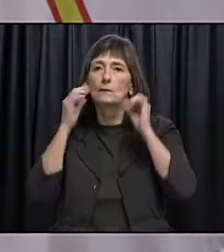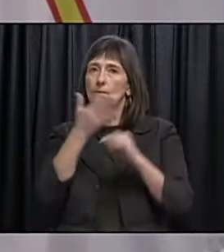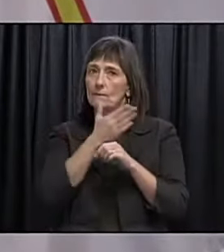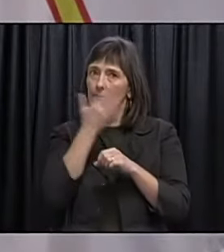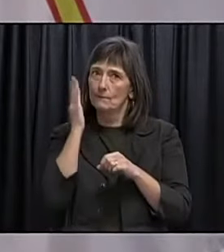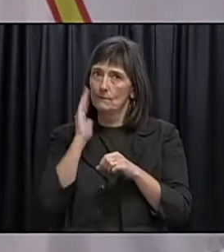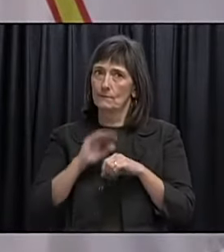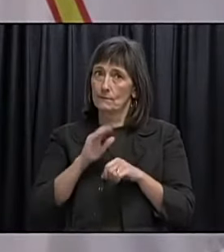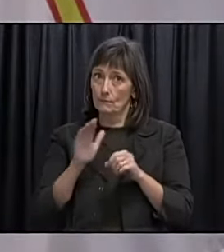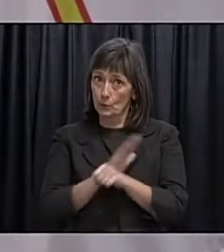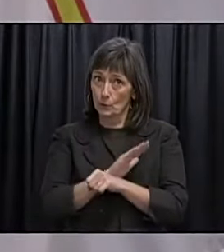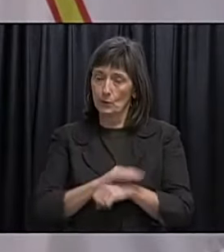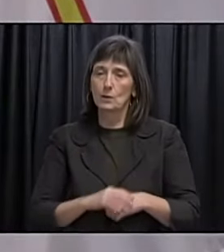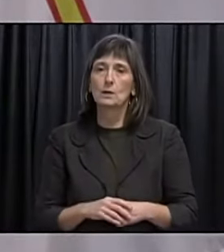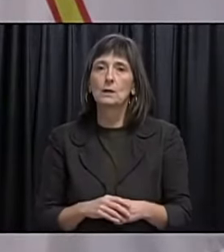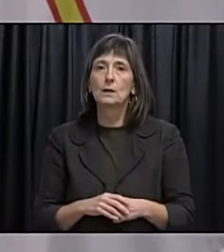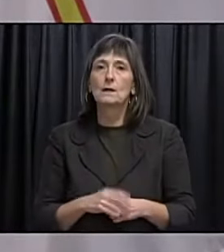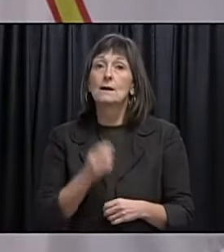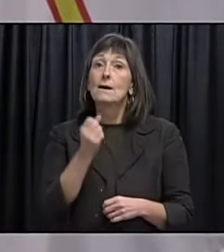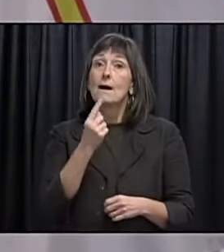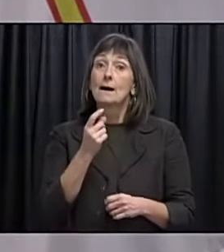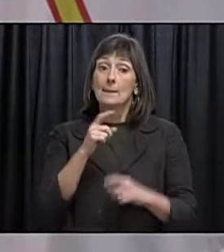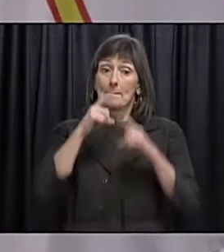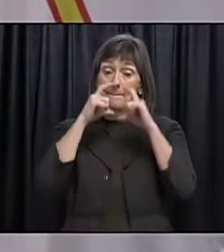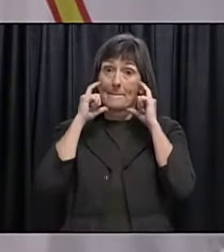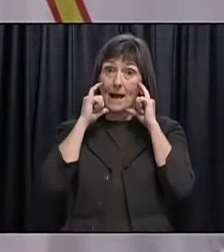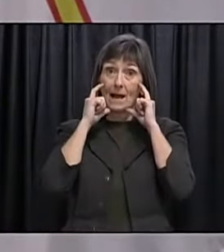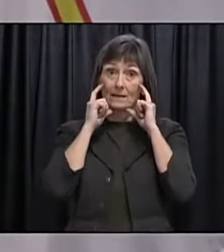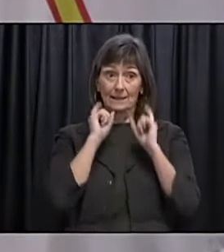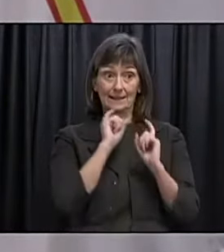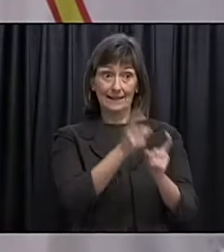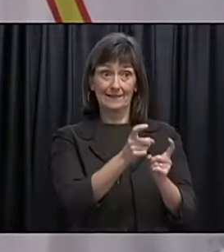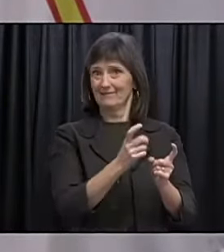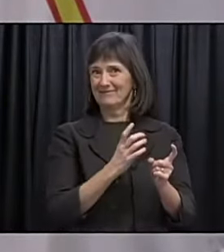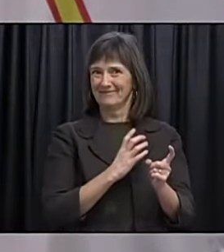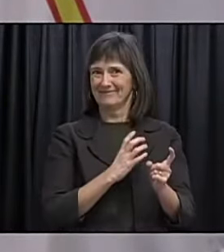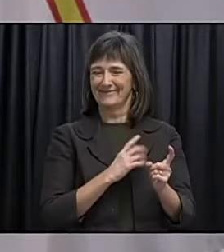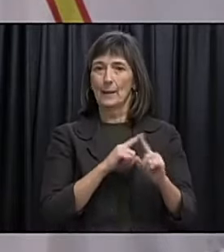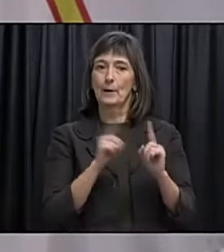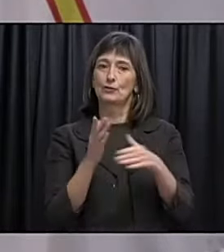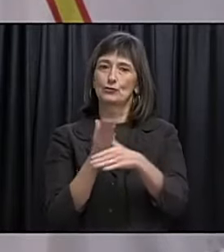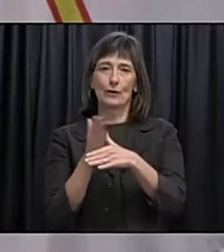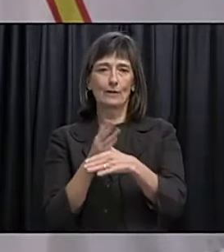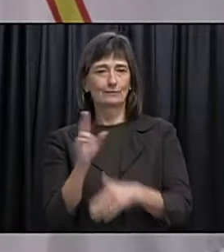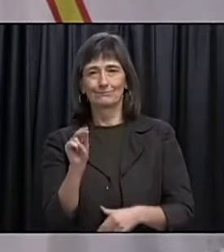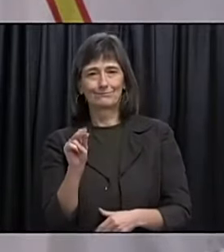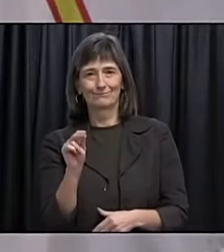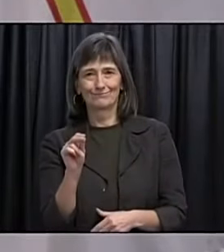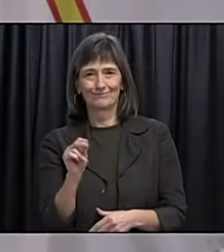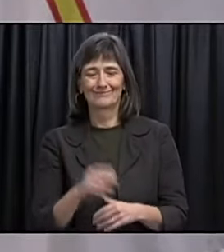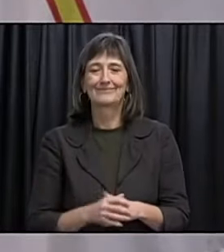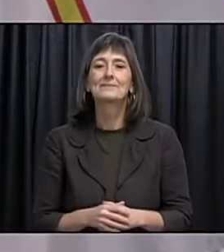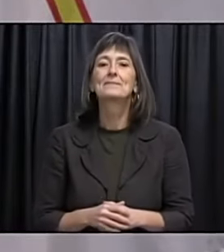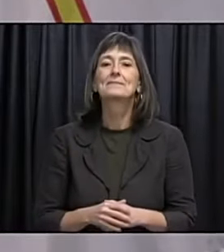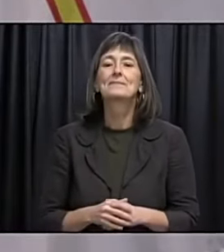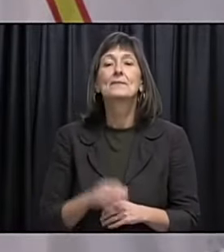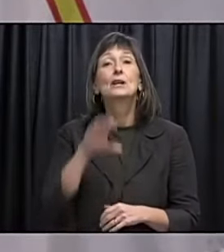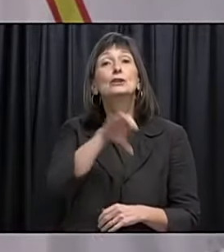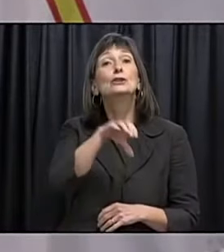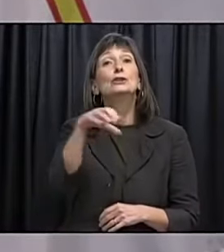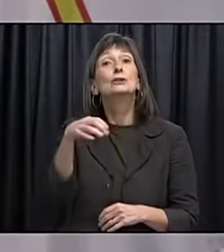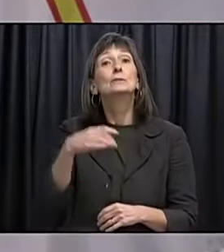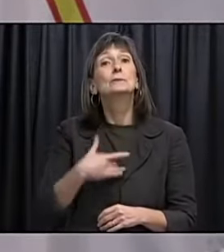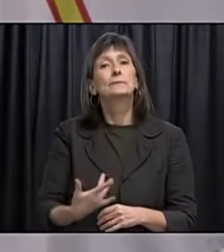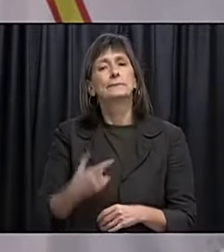And while masks can make a good present, remember that you should not share your mask with others. Christmas is a time when we traditionally